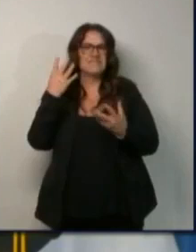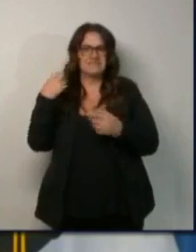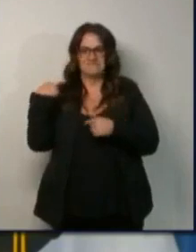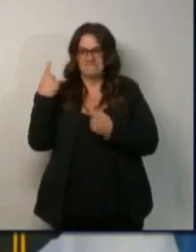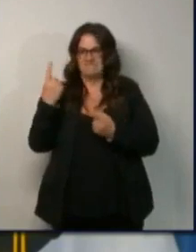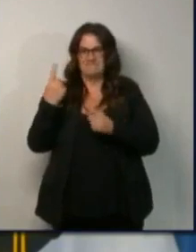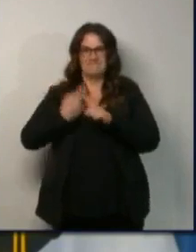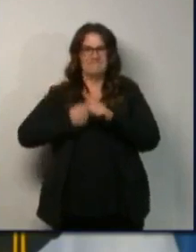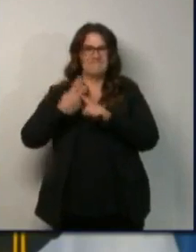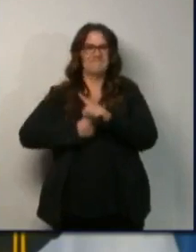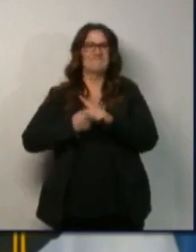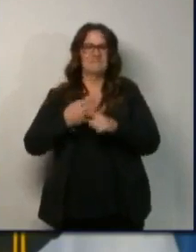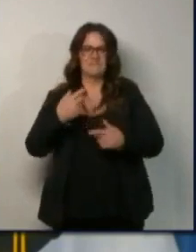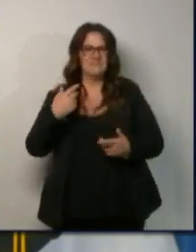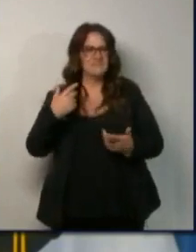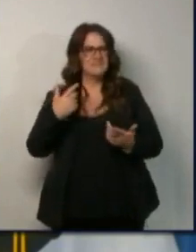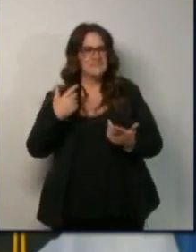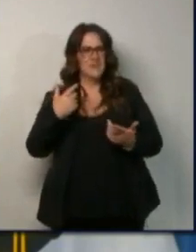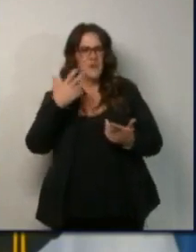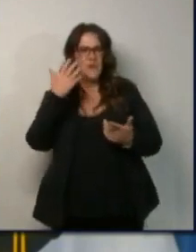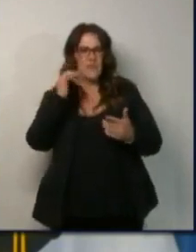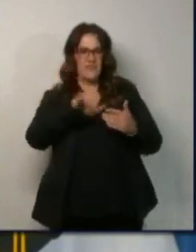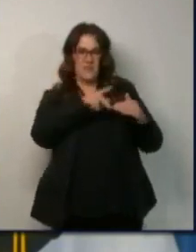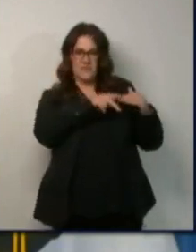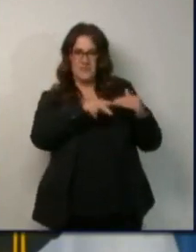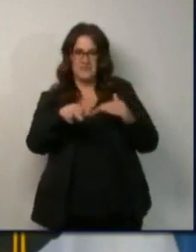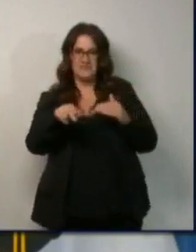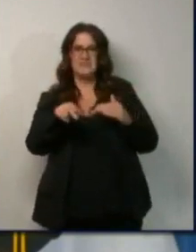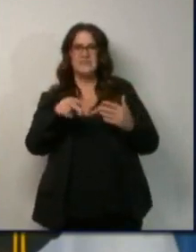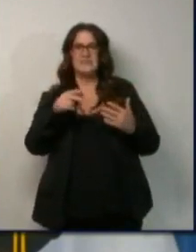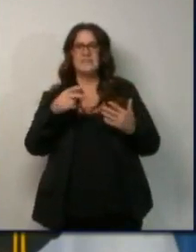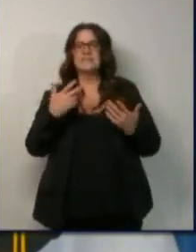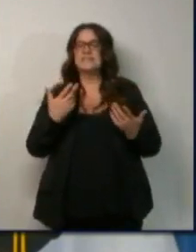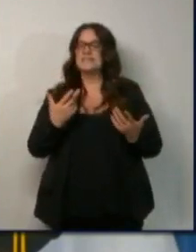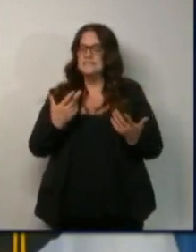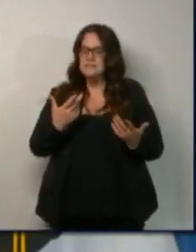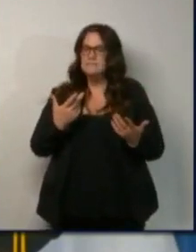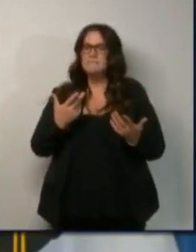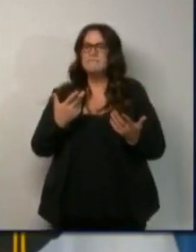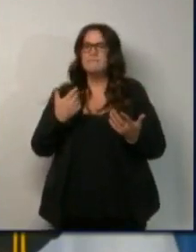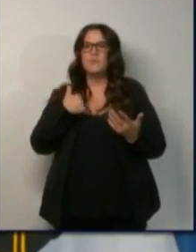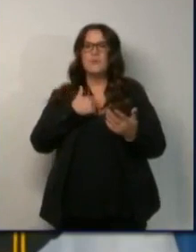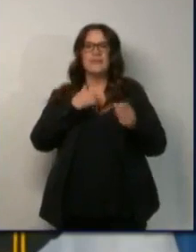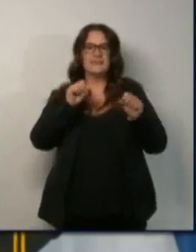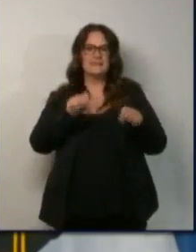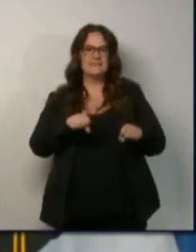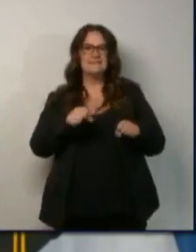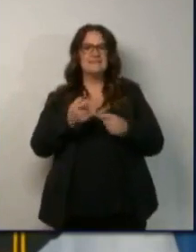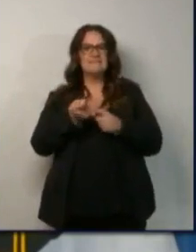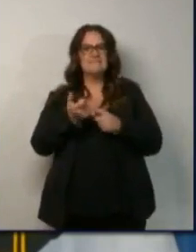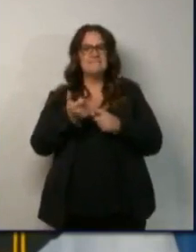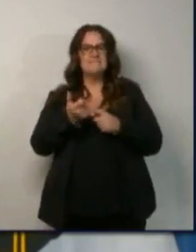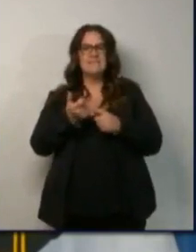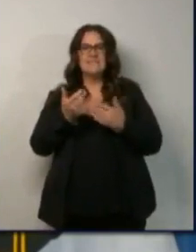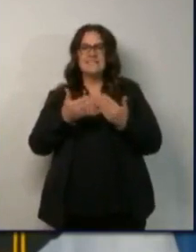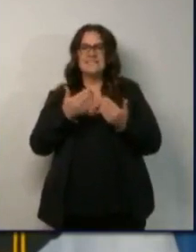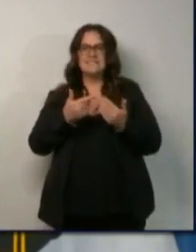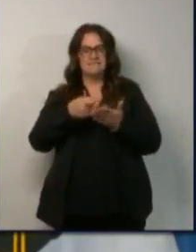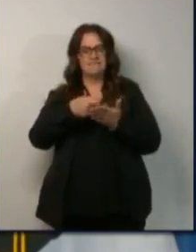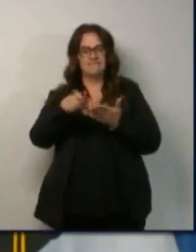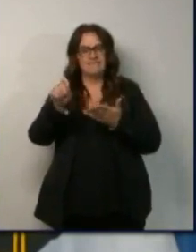weeks. And that is, these are cuts that can be triggered and eliminated with a stroke of a pen.